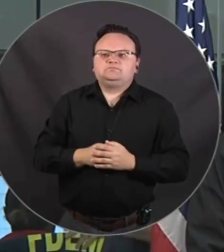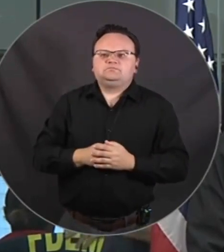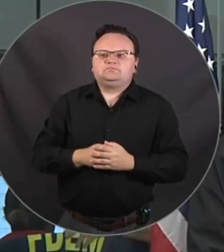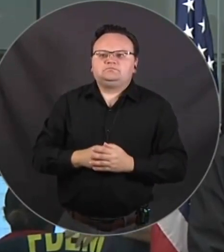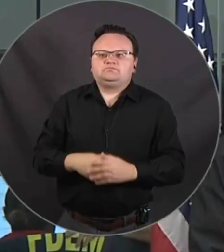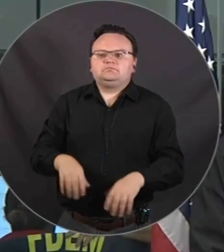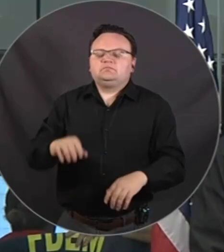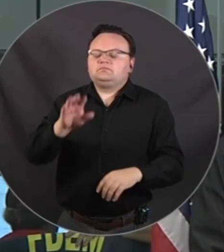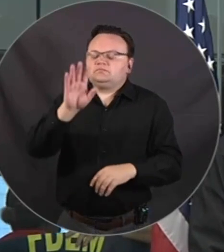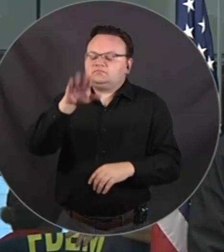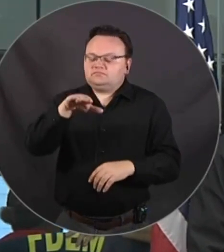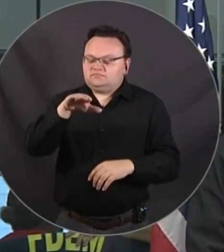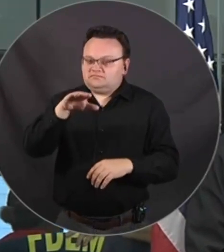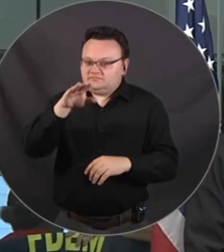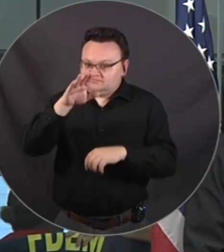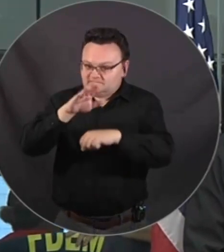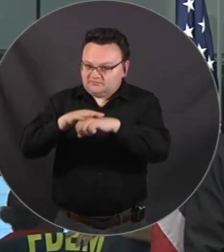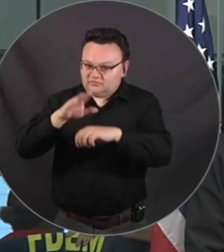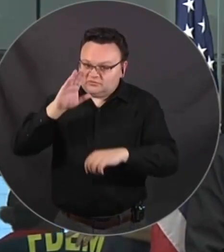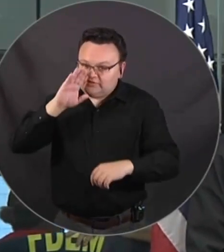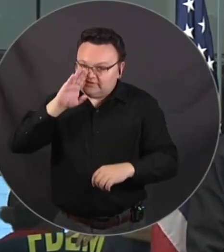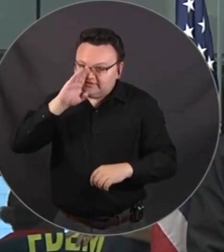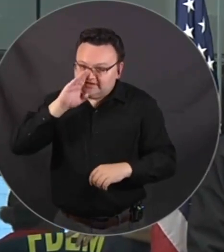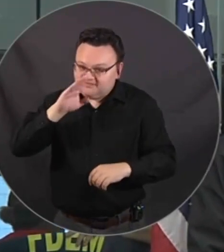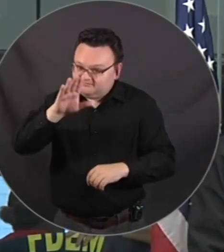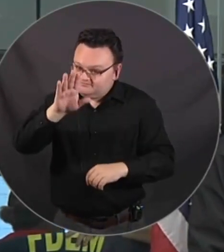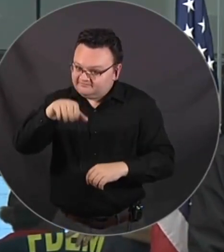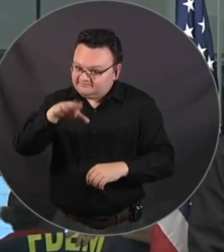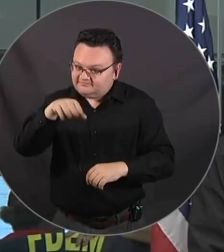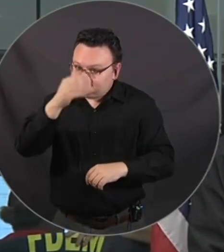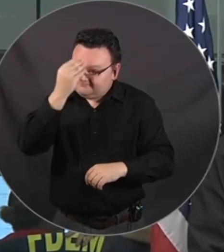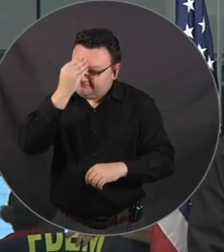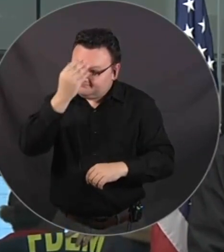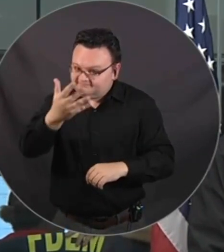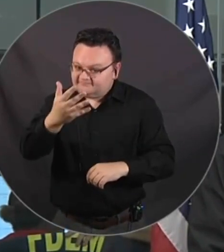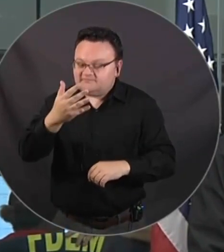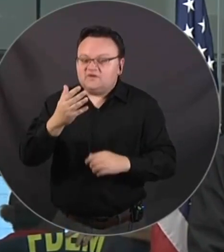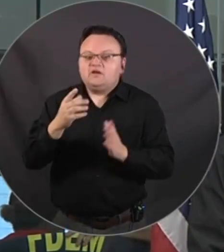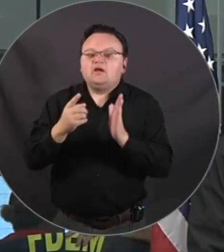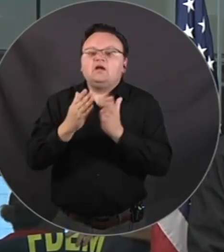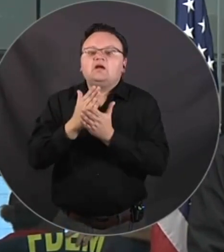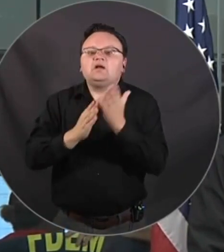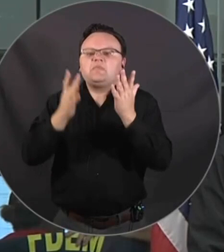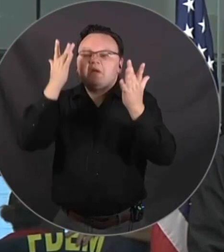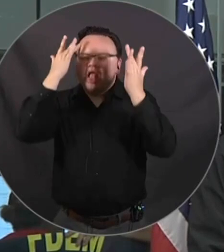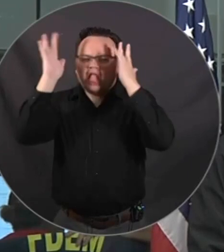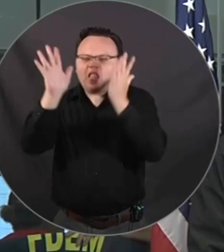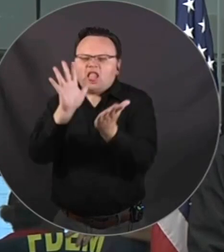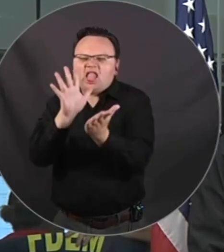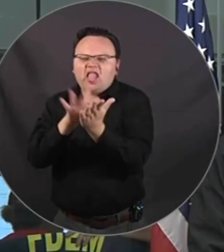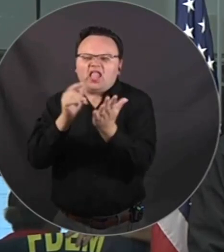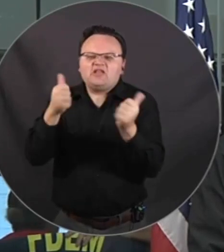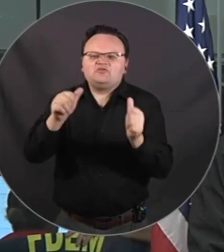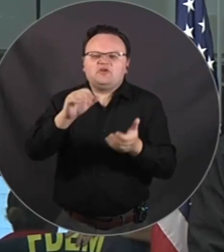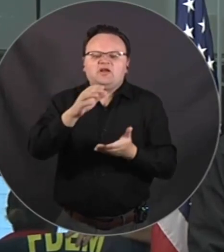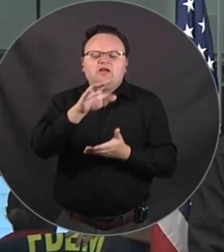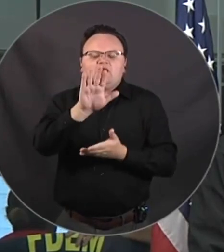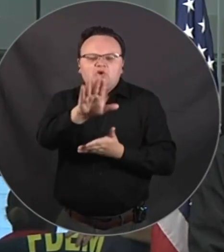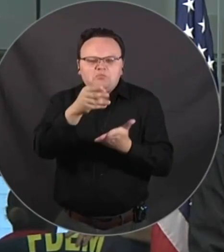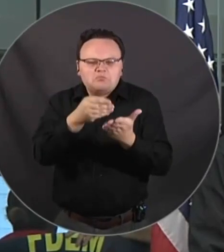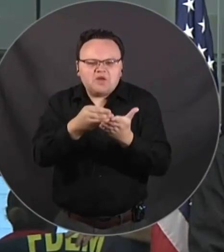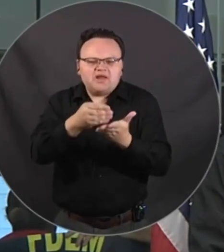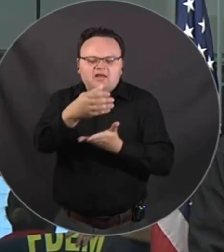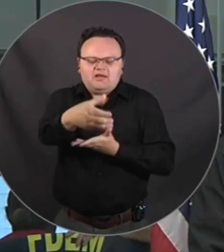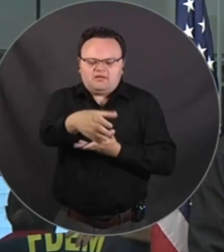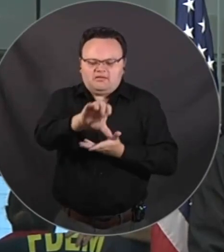scammers often attempt to take advantage of survivors. I encourage everyone impacted by Adelia to be vigilant and